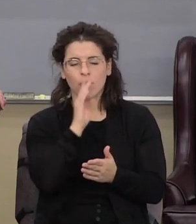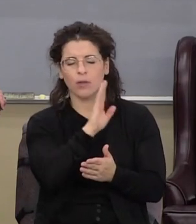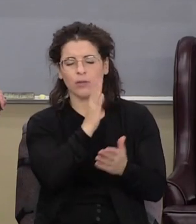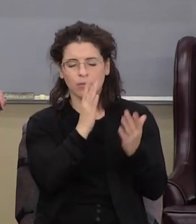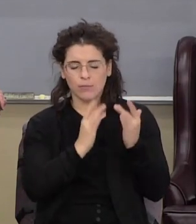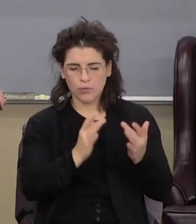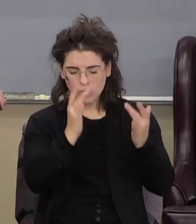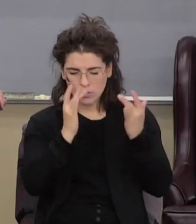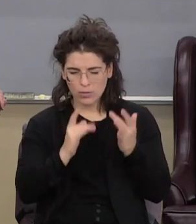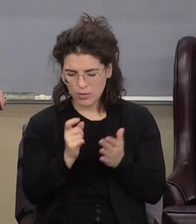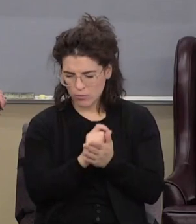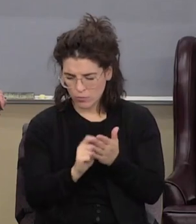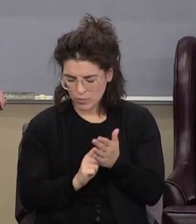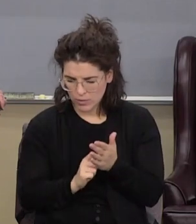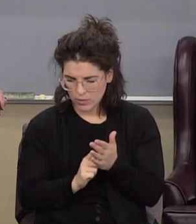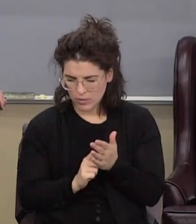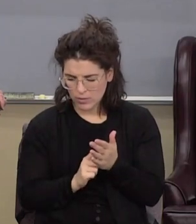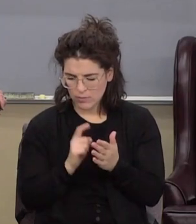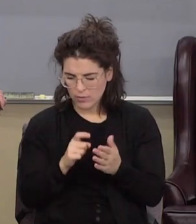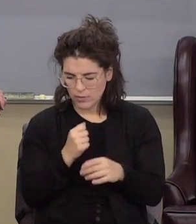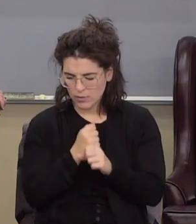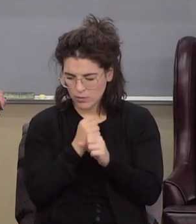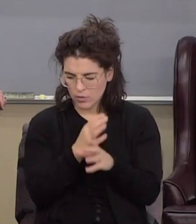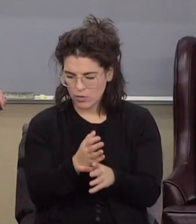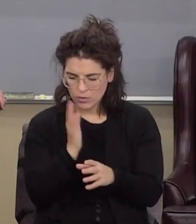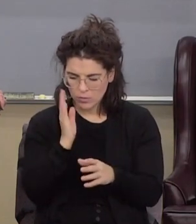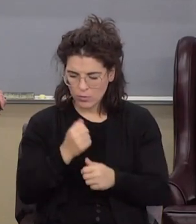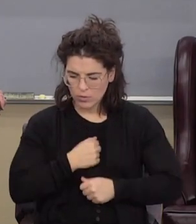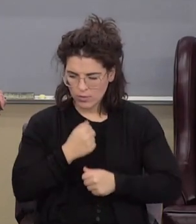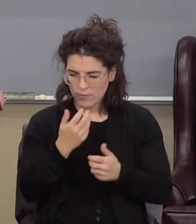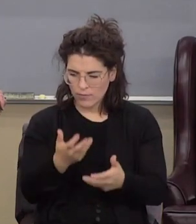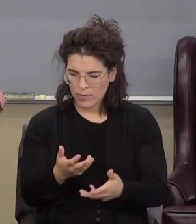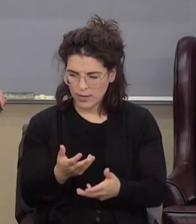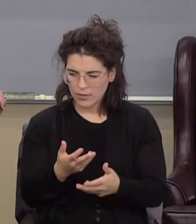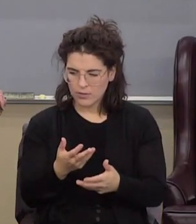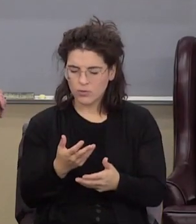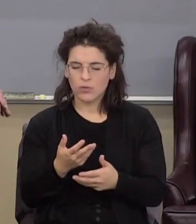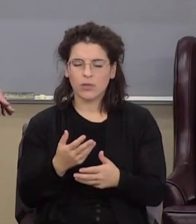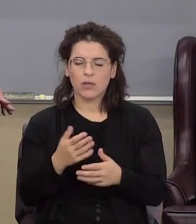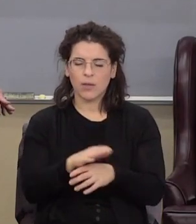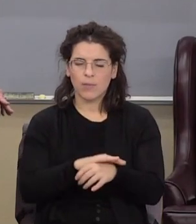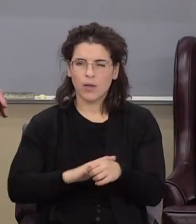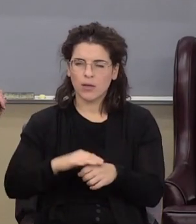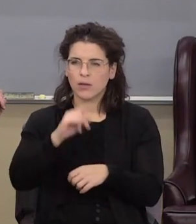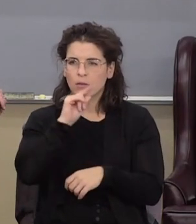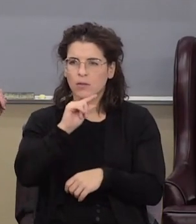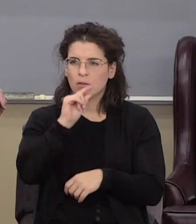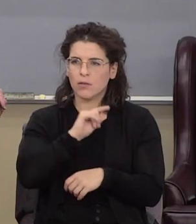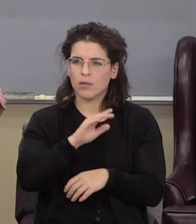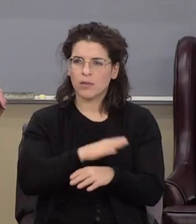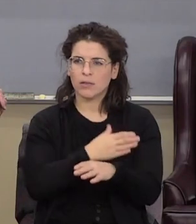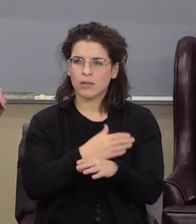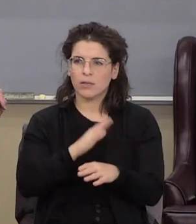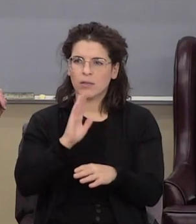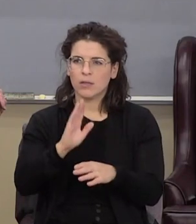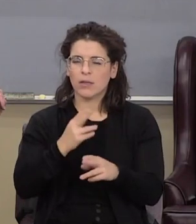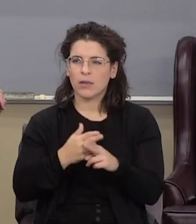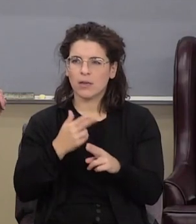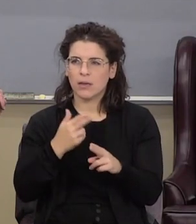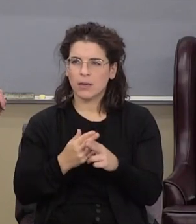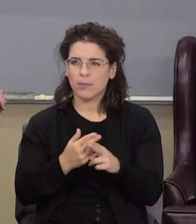as it is written, for this cause I will confess to thee among the Gentiles and sing unto thy name.